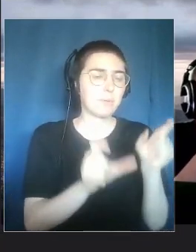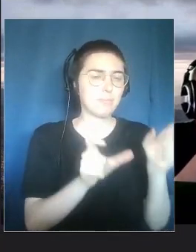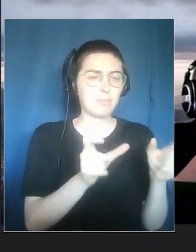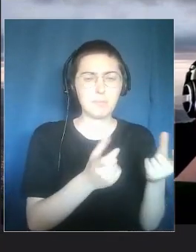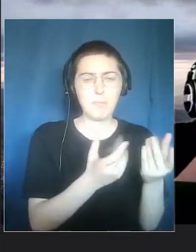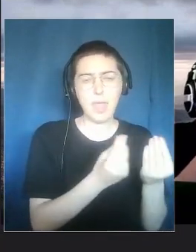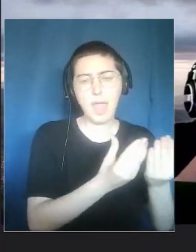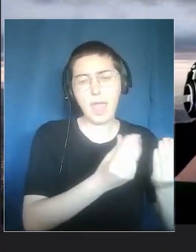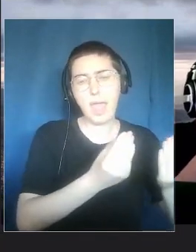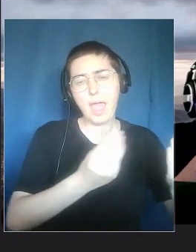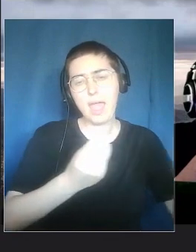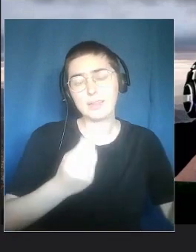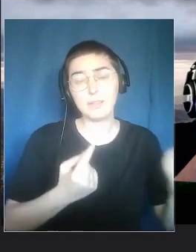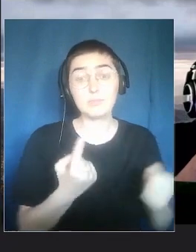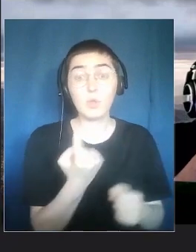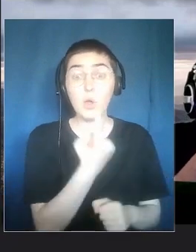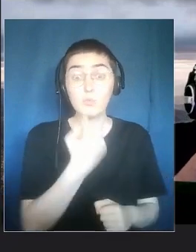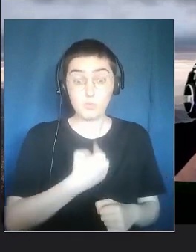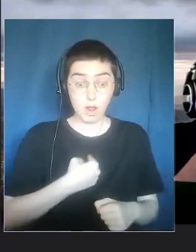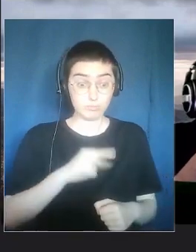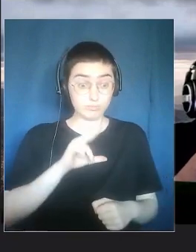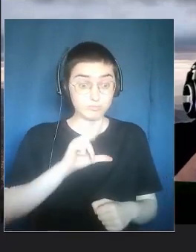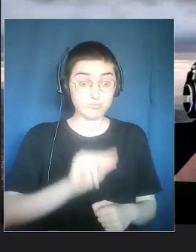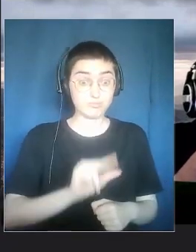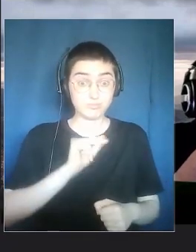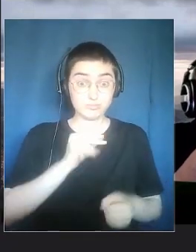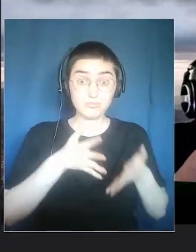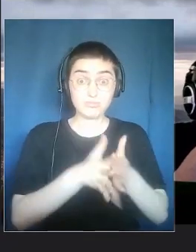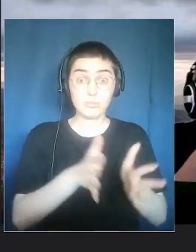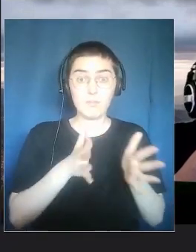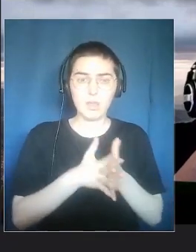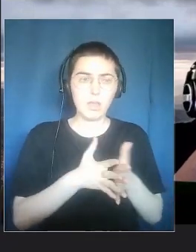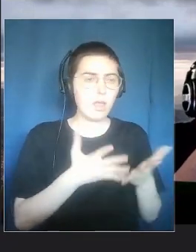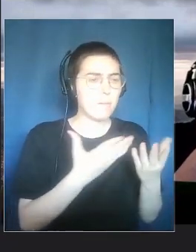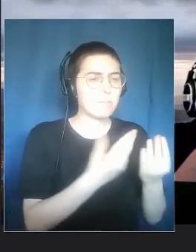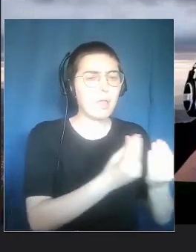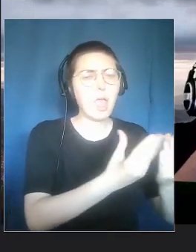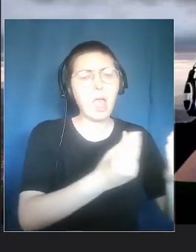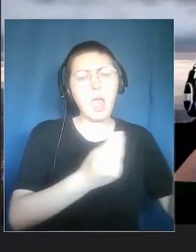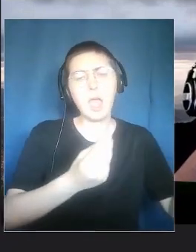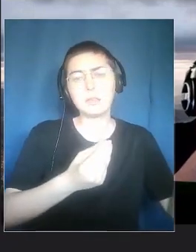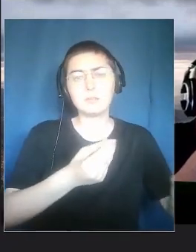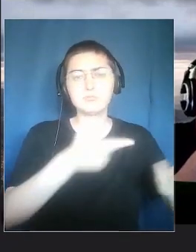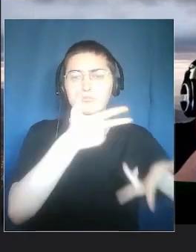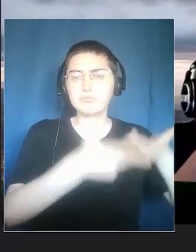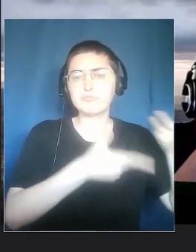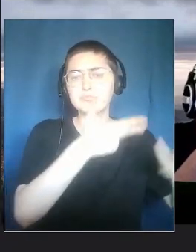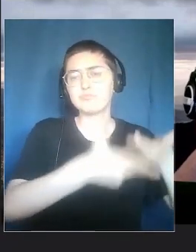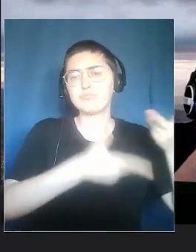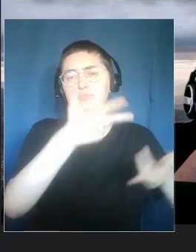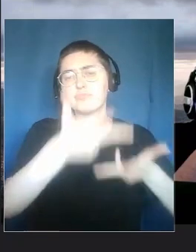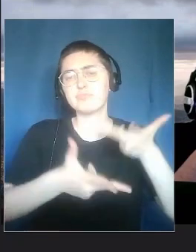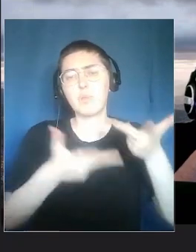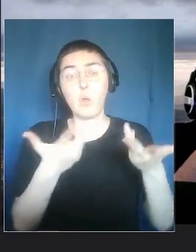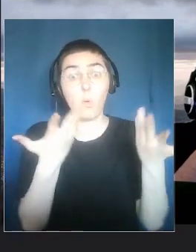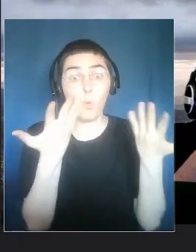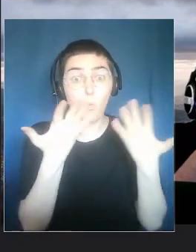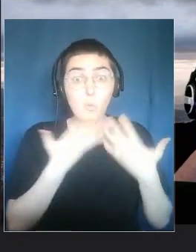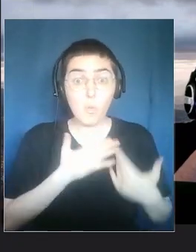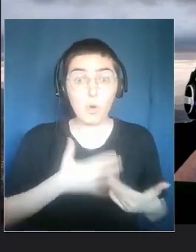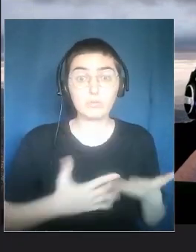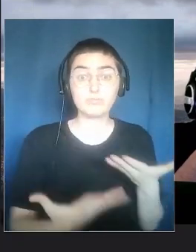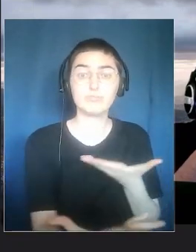a narration that includes multiple voices, not only the voice of the people who drafts or create